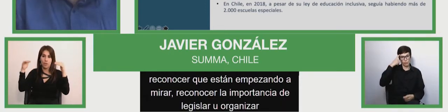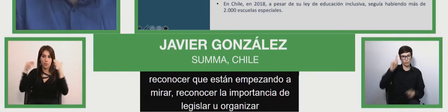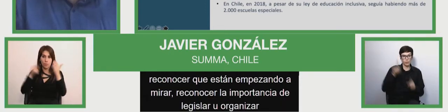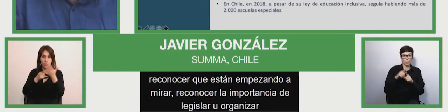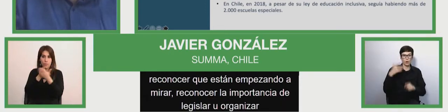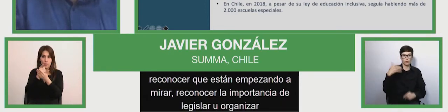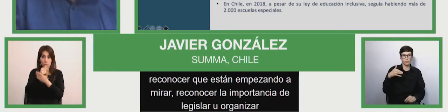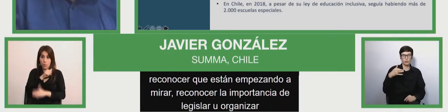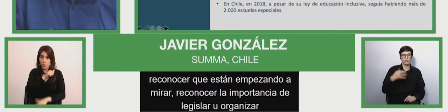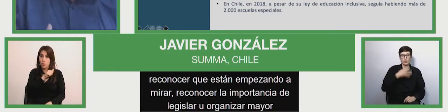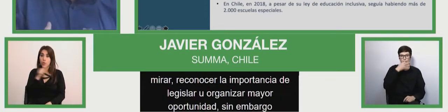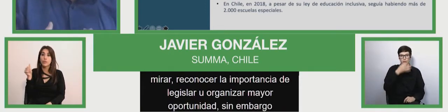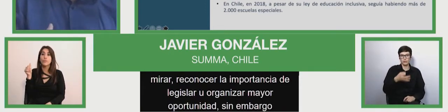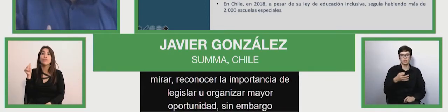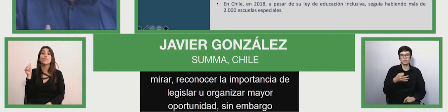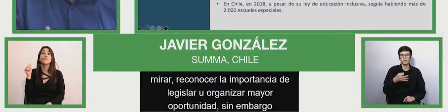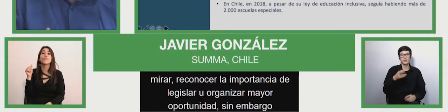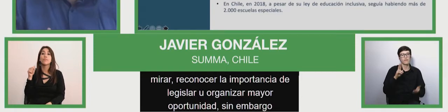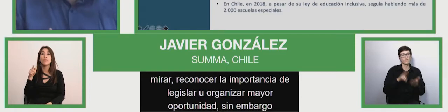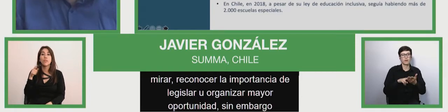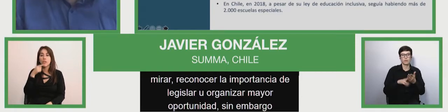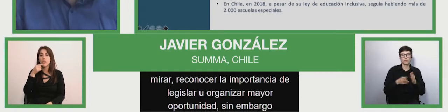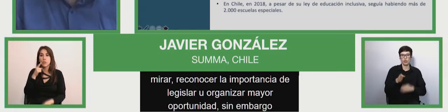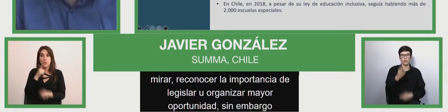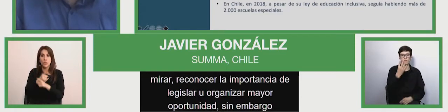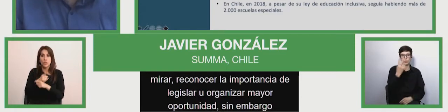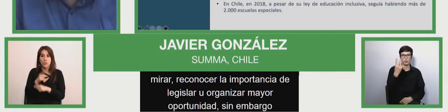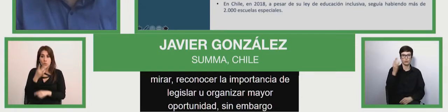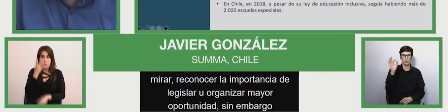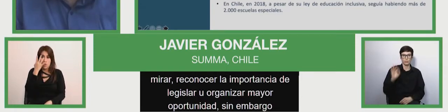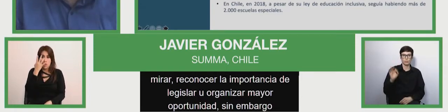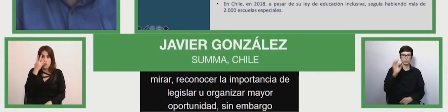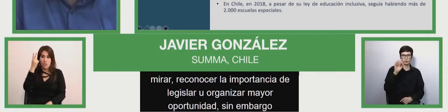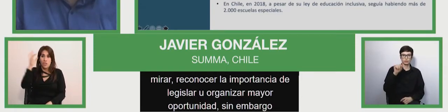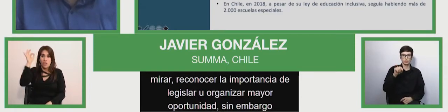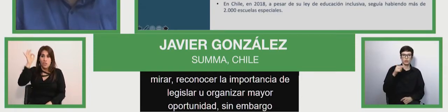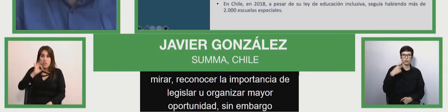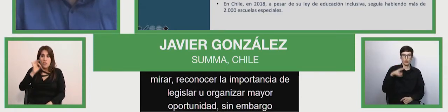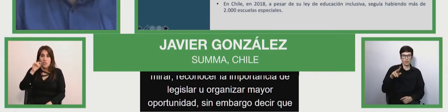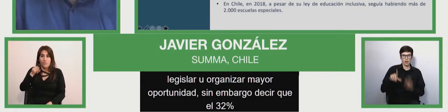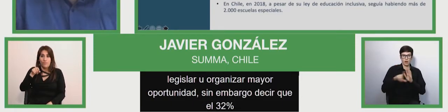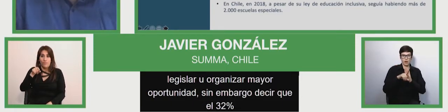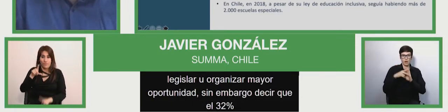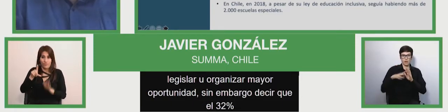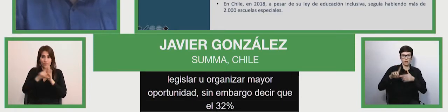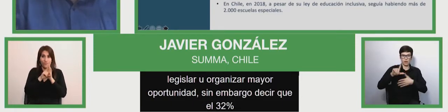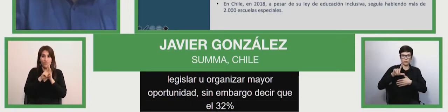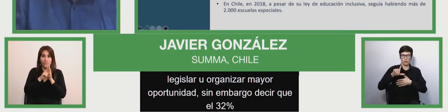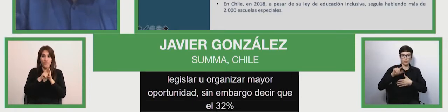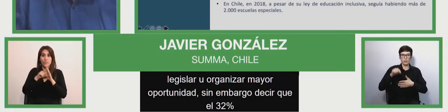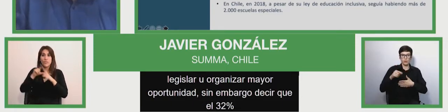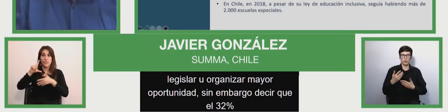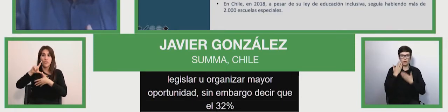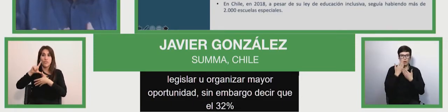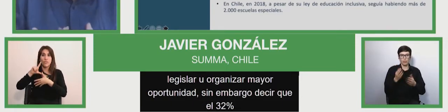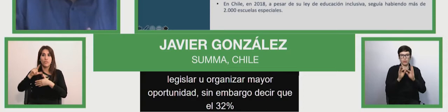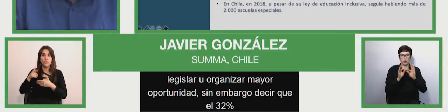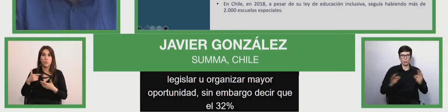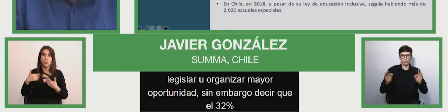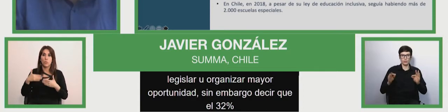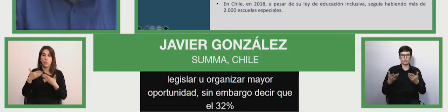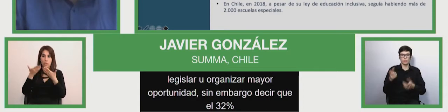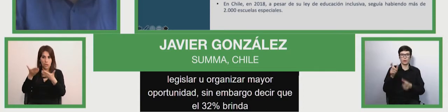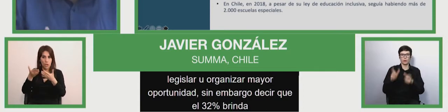that there's 42% of Latin American legislation provides education to people with